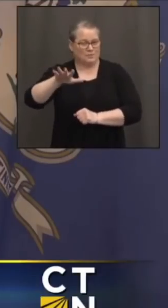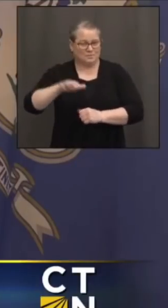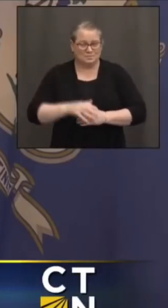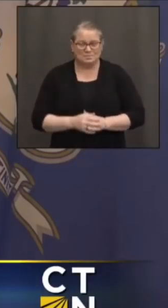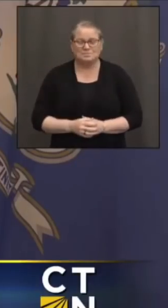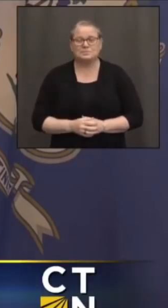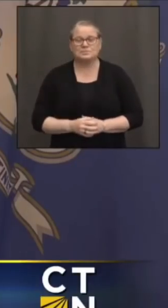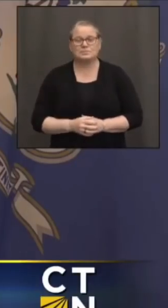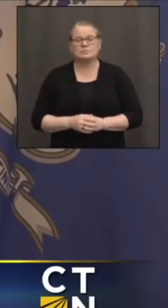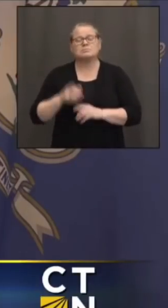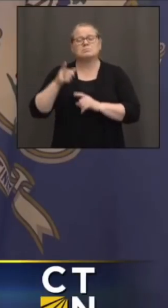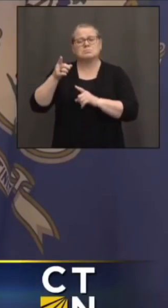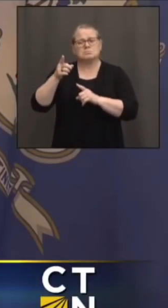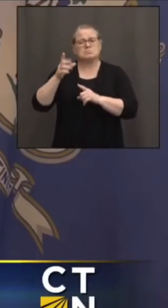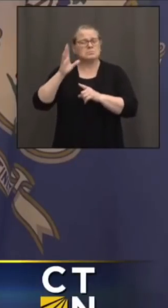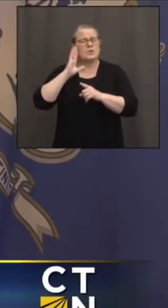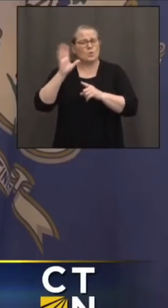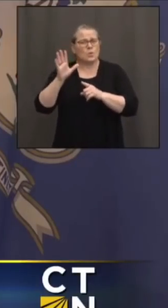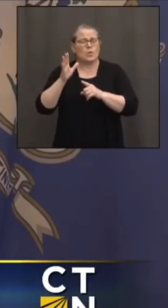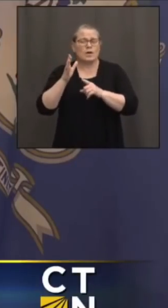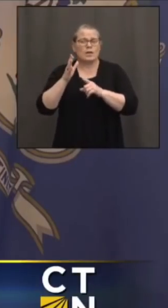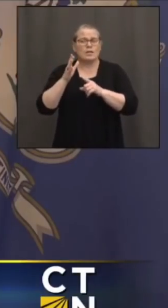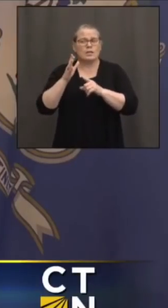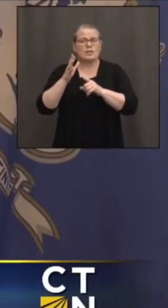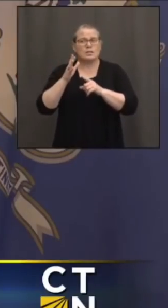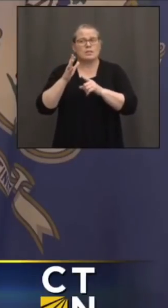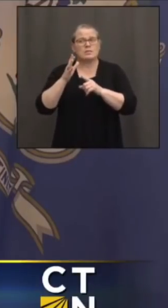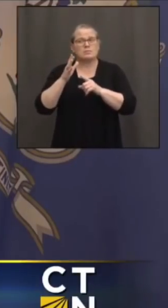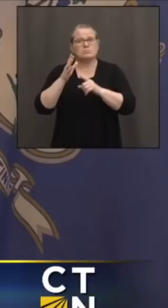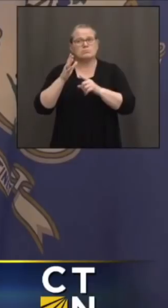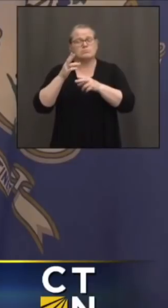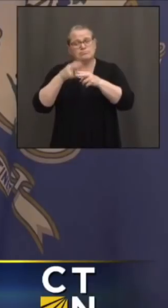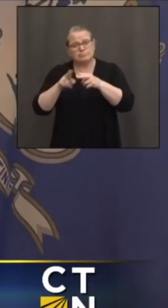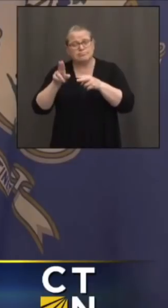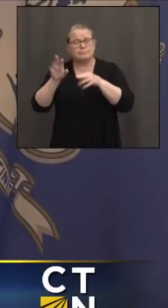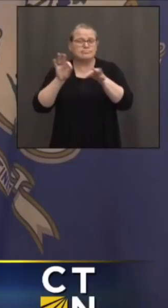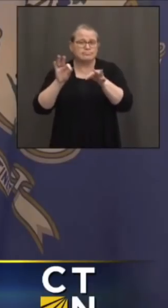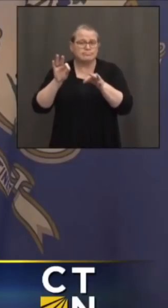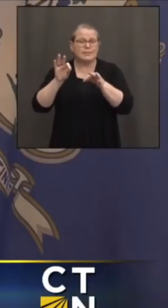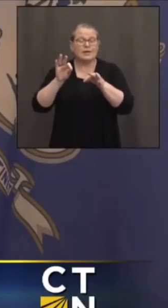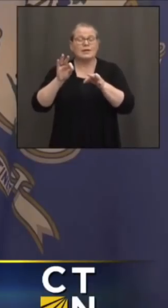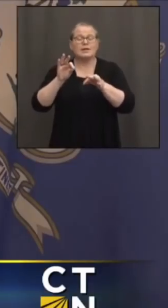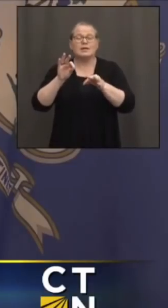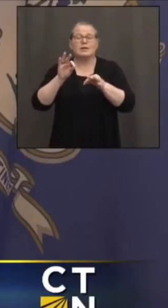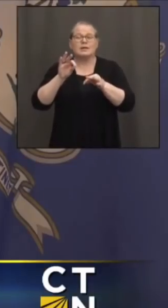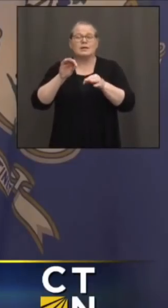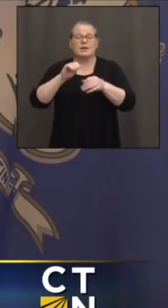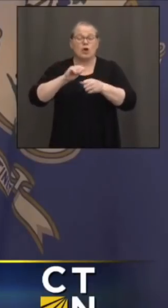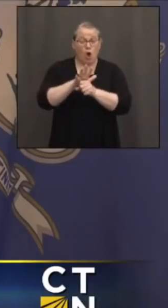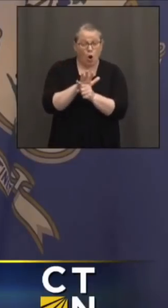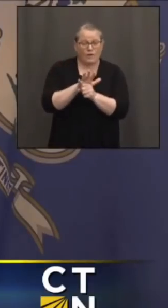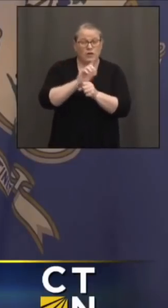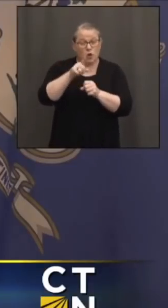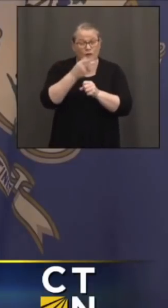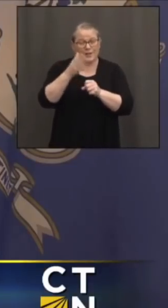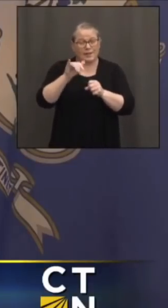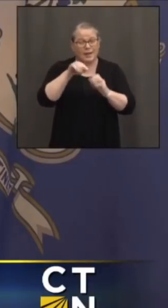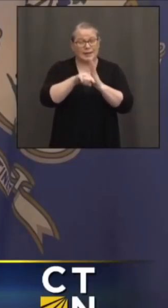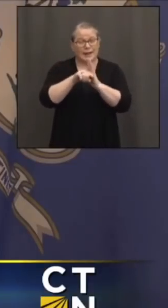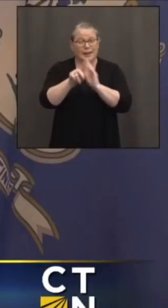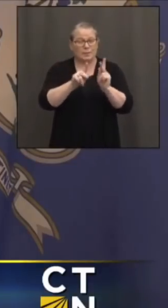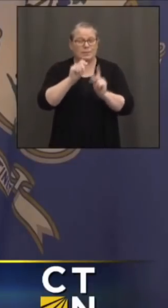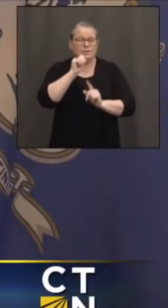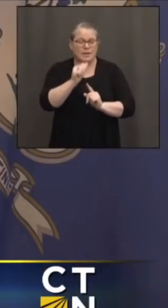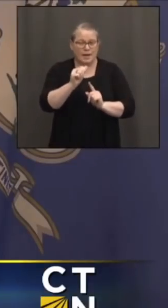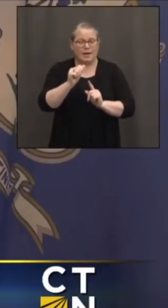He's going to talk for a few minutes. You know, COVID is not the only thing that's stealing lives. So is gun violence and what that